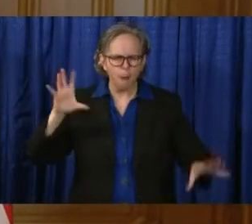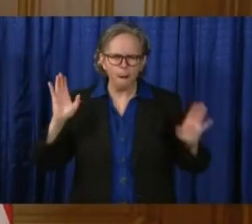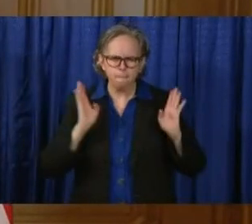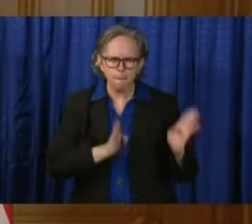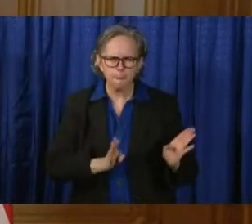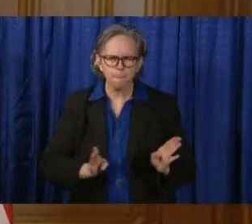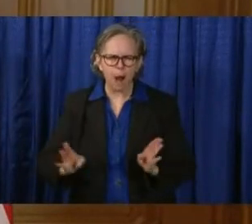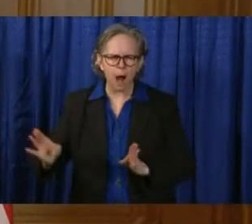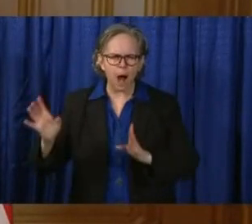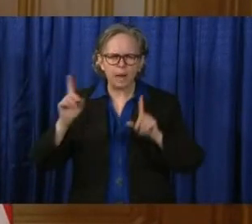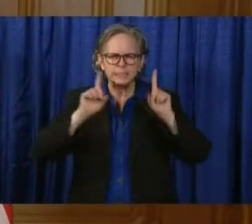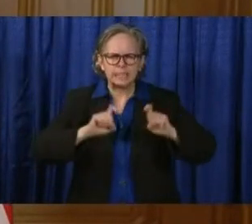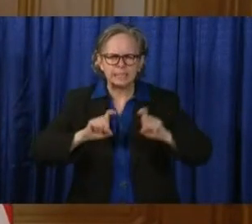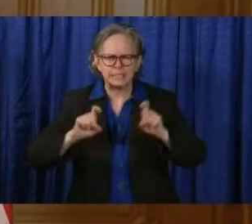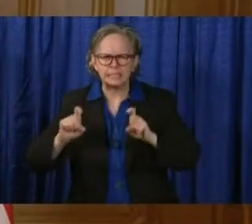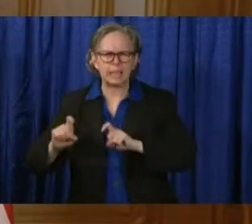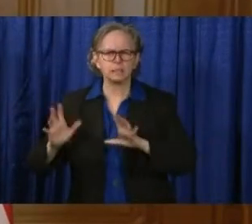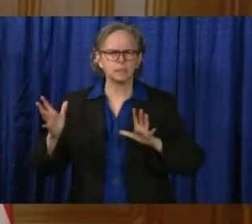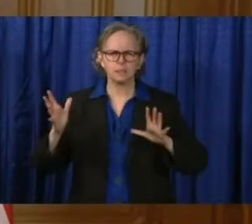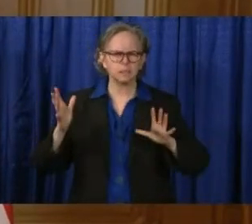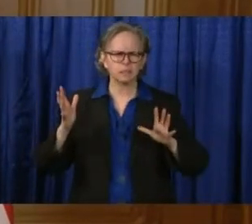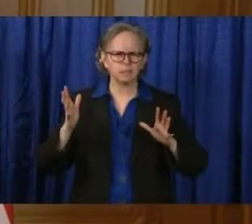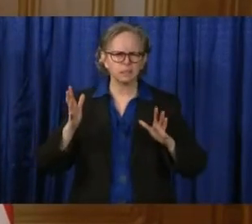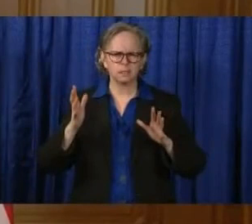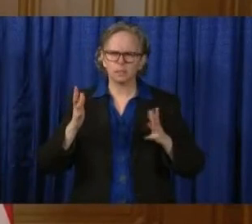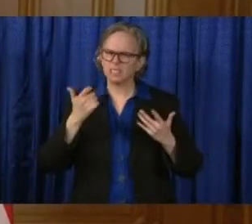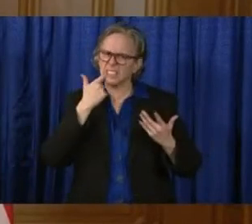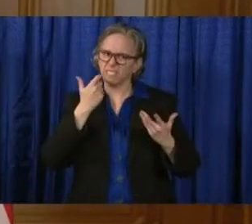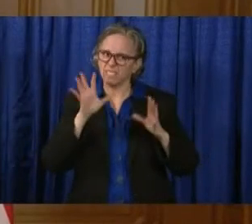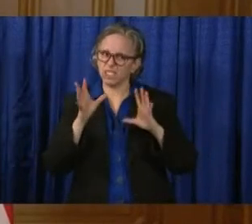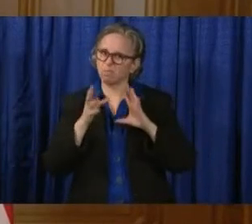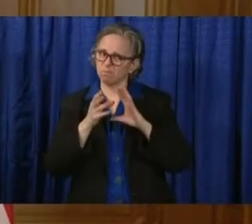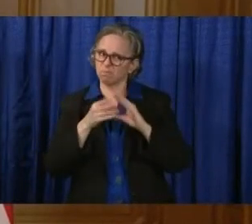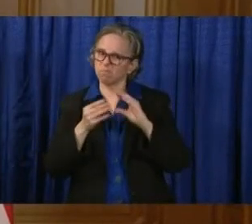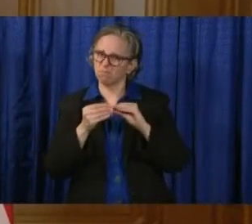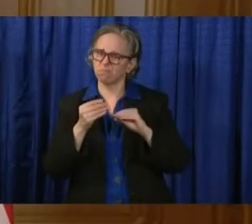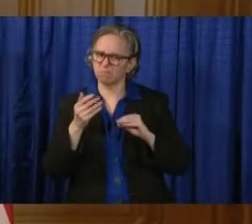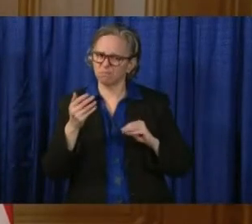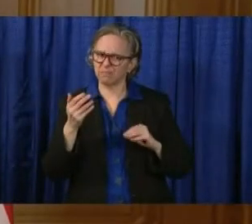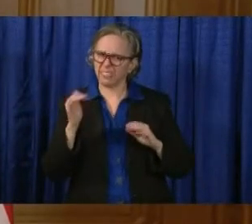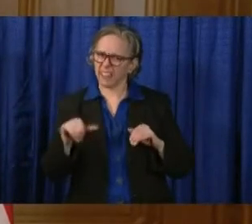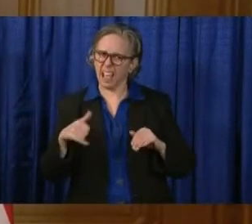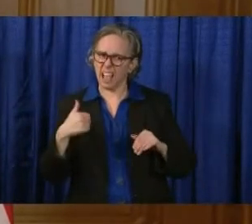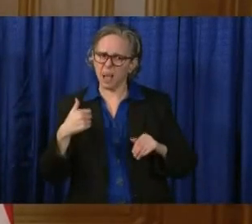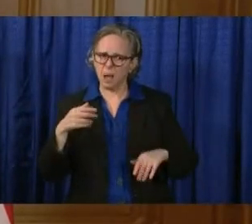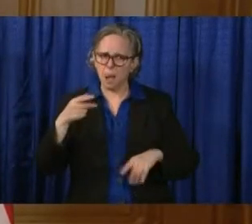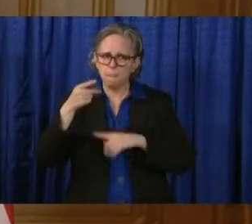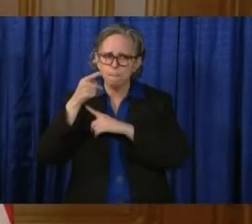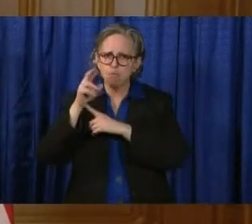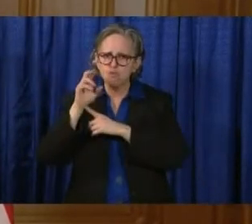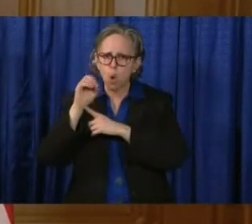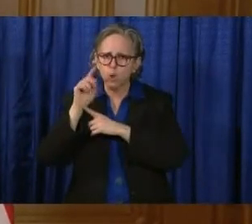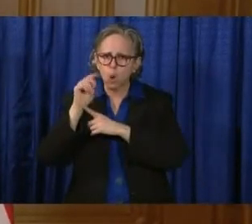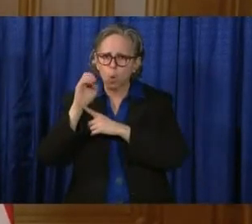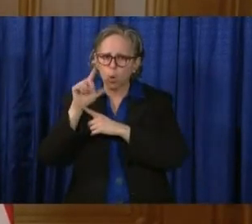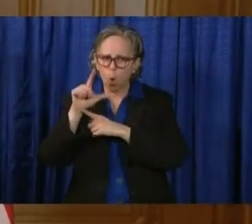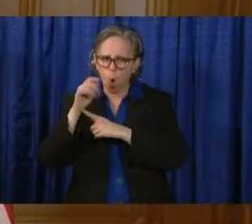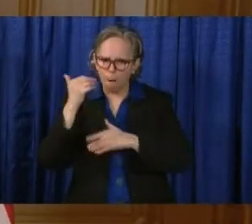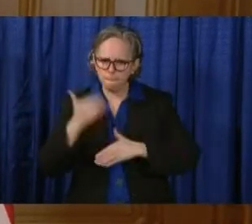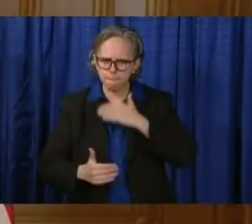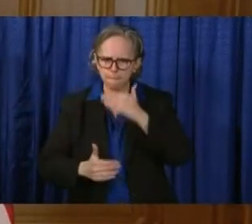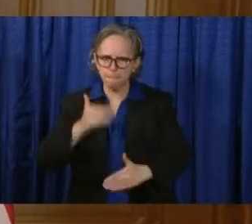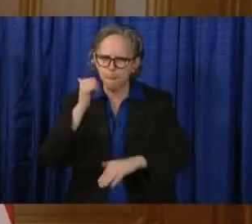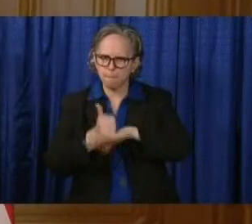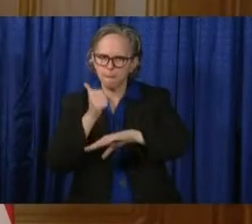As I indicated earlier on when we started, you know, the testing didn't just start yesterday. She has been doing